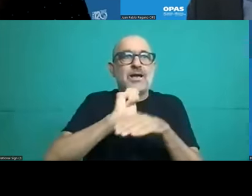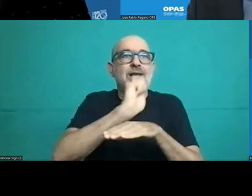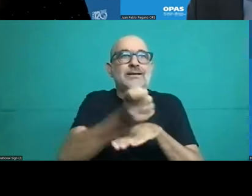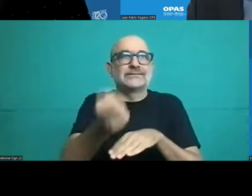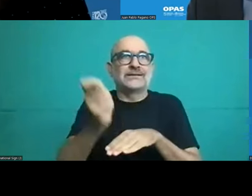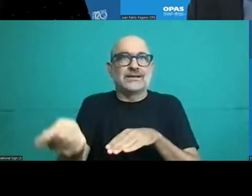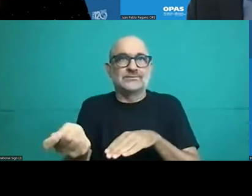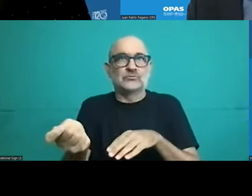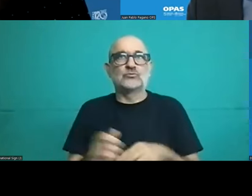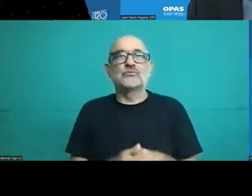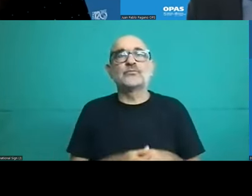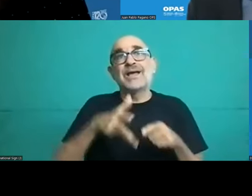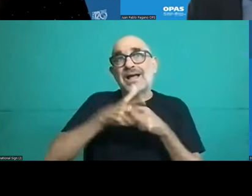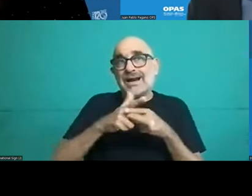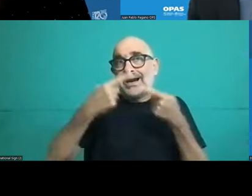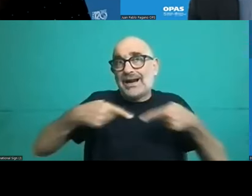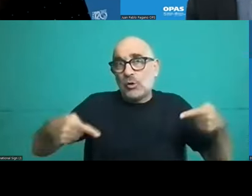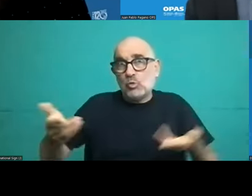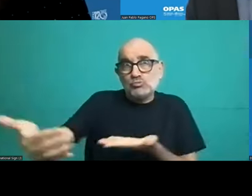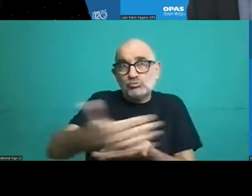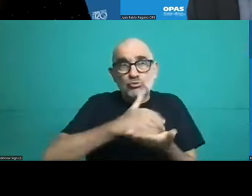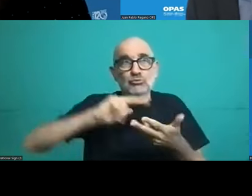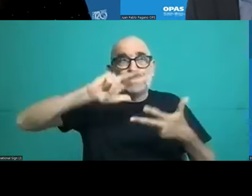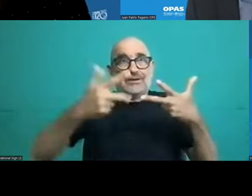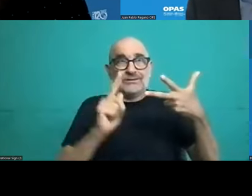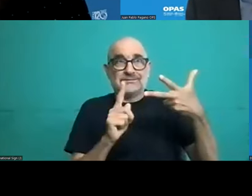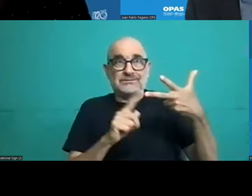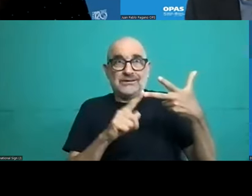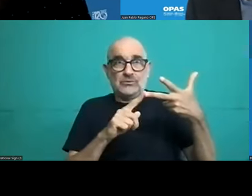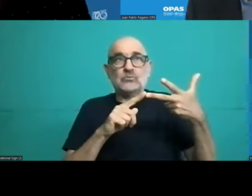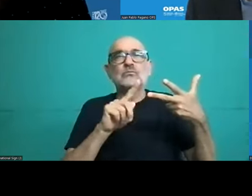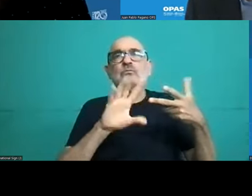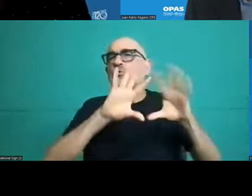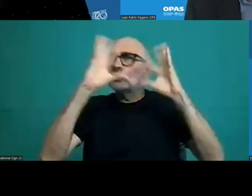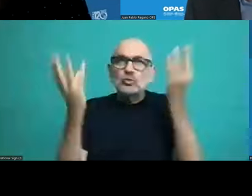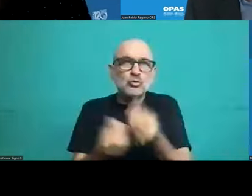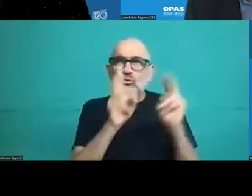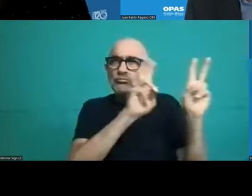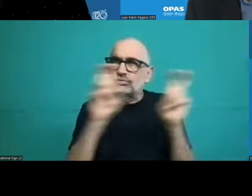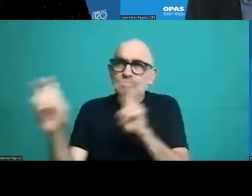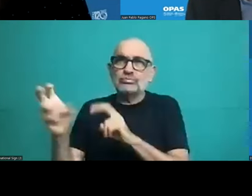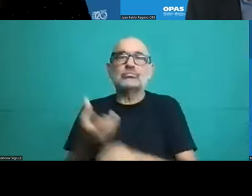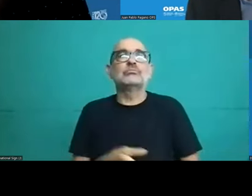thecompany of